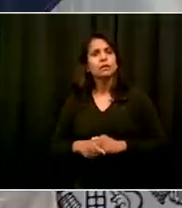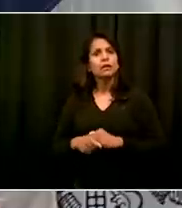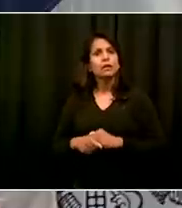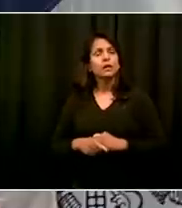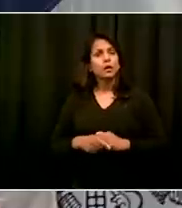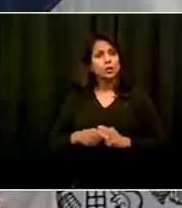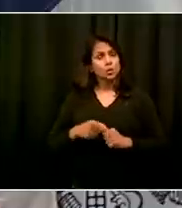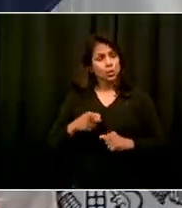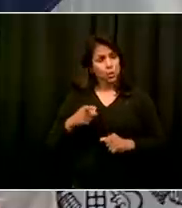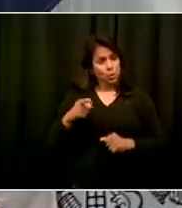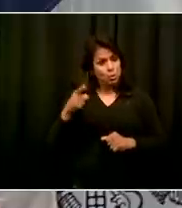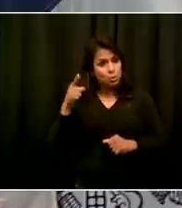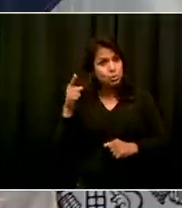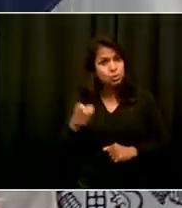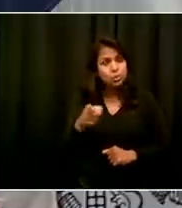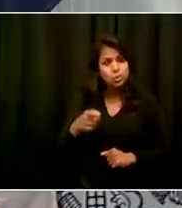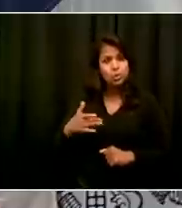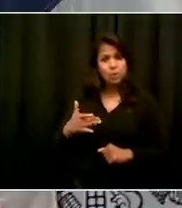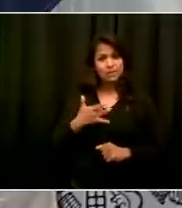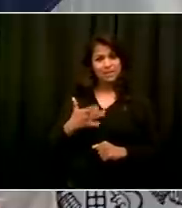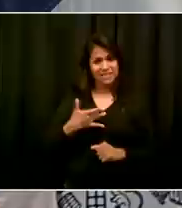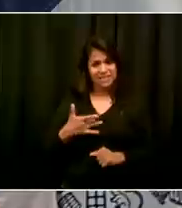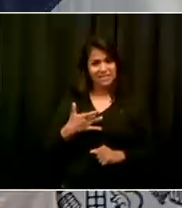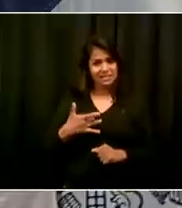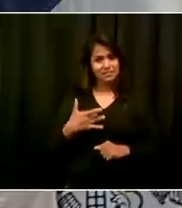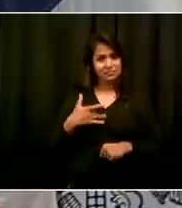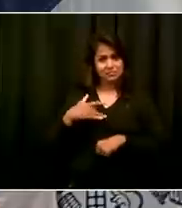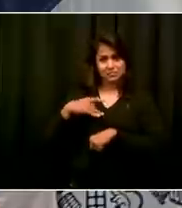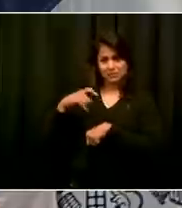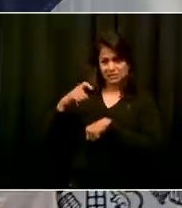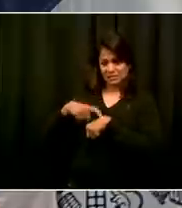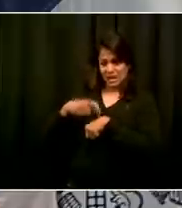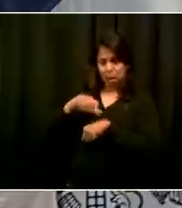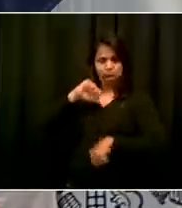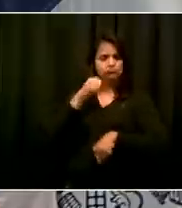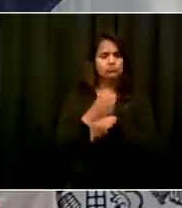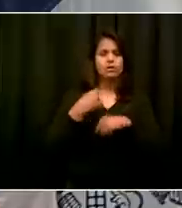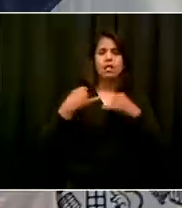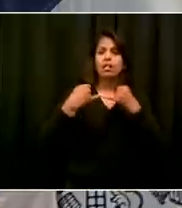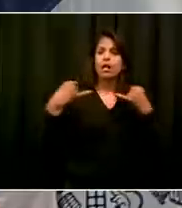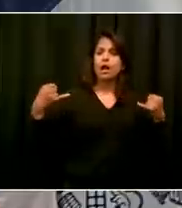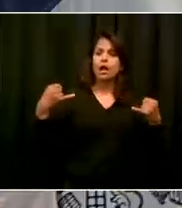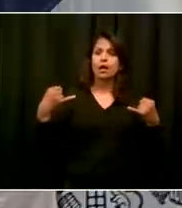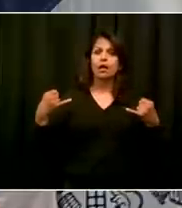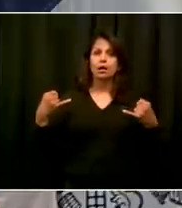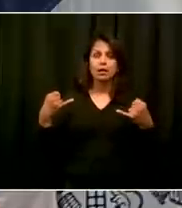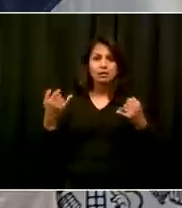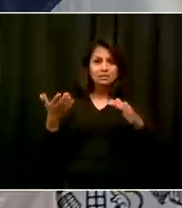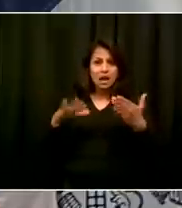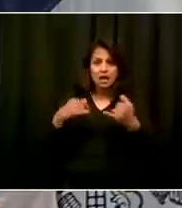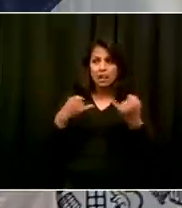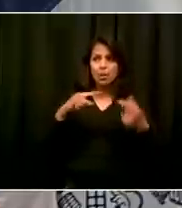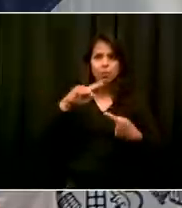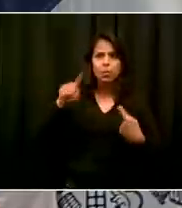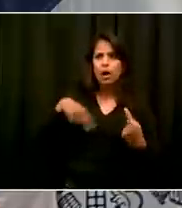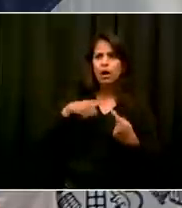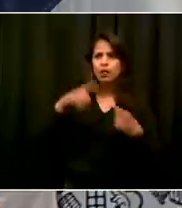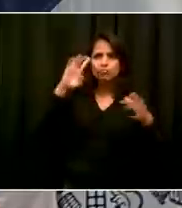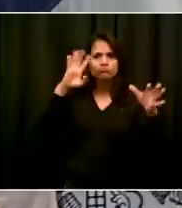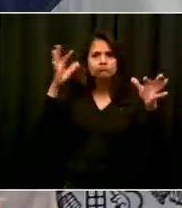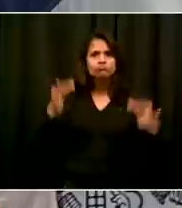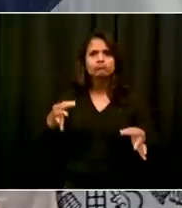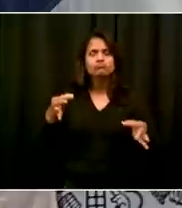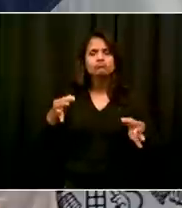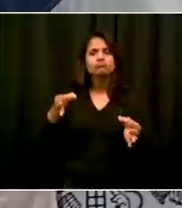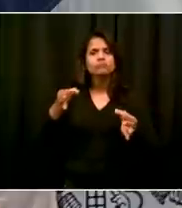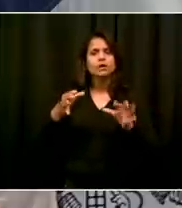parameter affixed to layoffs at this point? Michael, it's a fair question, but let me put